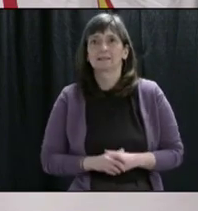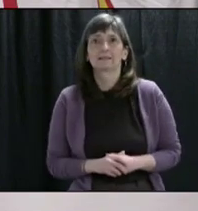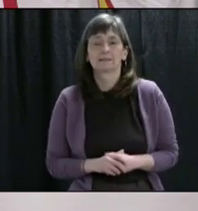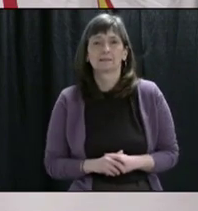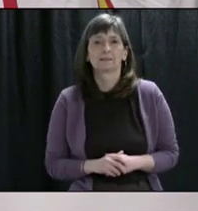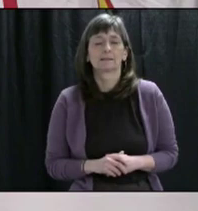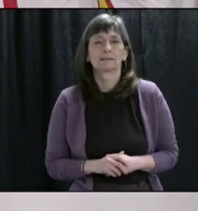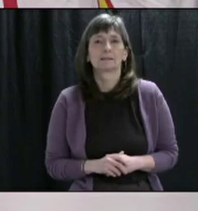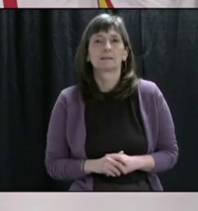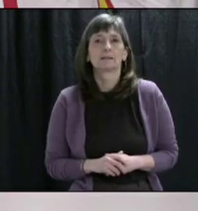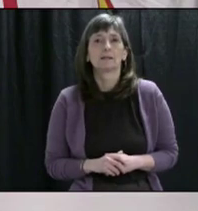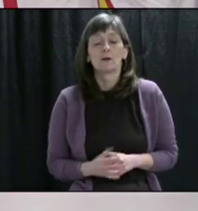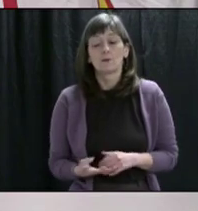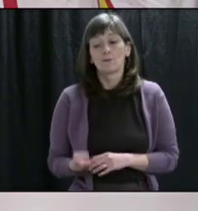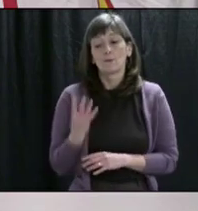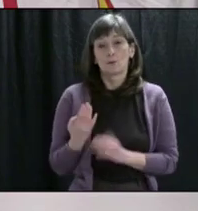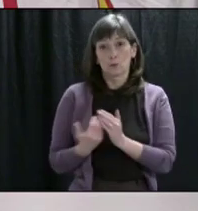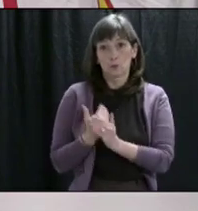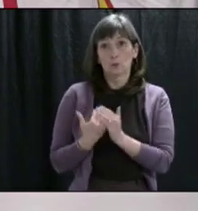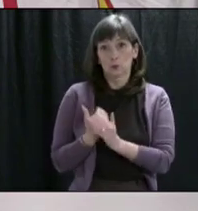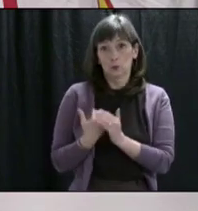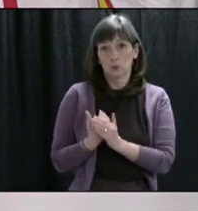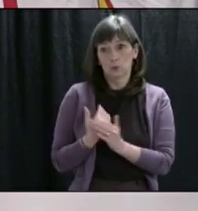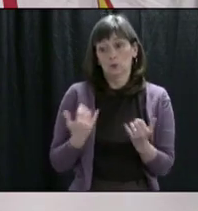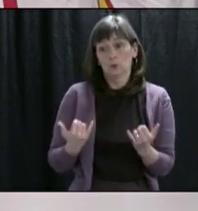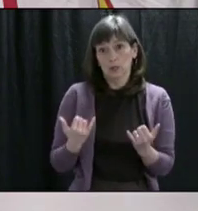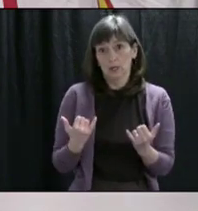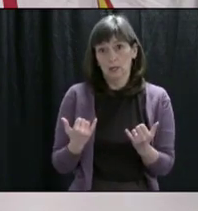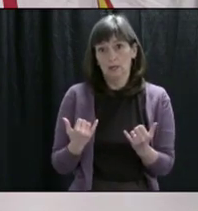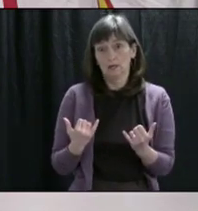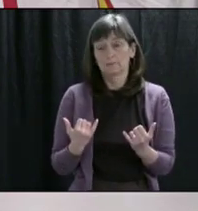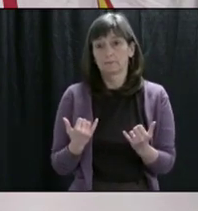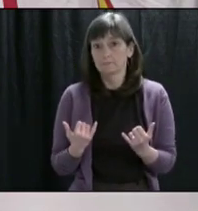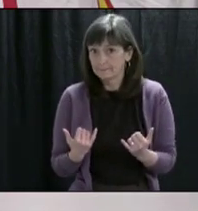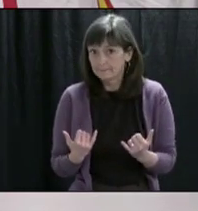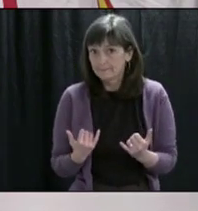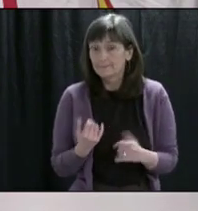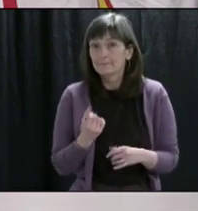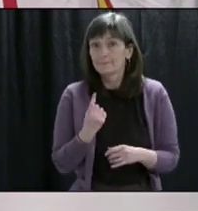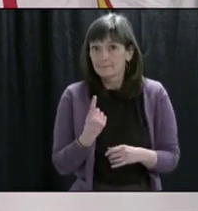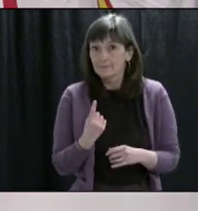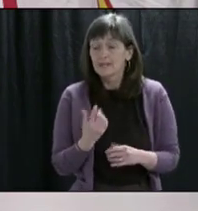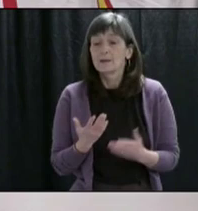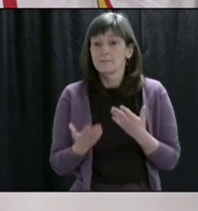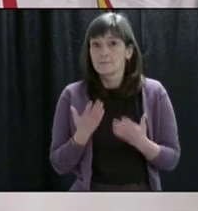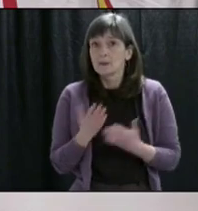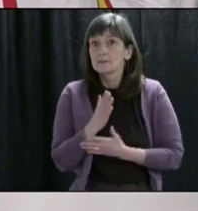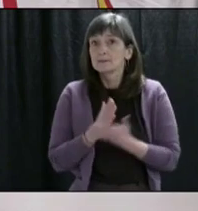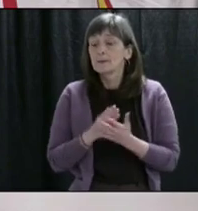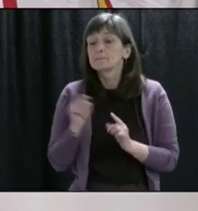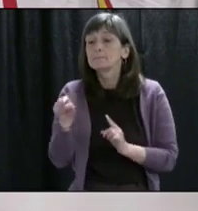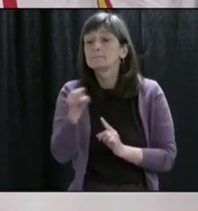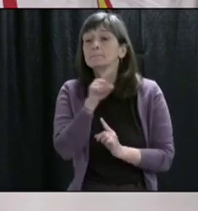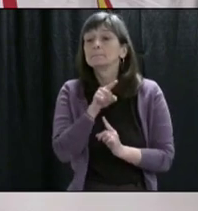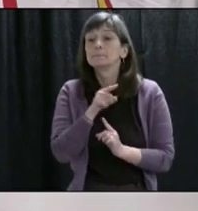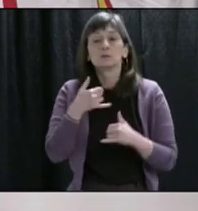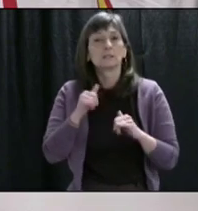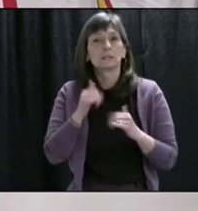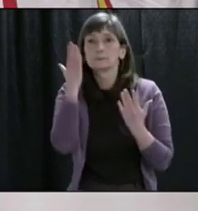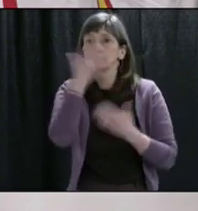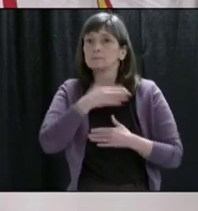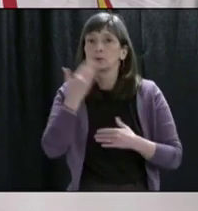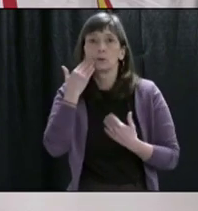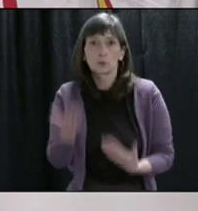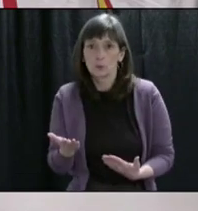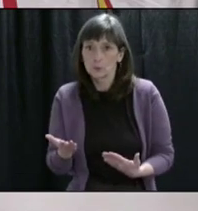While we have four new cases confirmed since yesterday, it is important to remember there may be cases that we don't know about. To